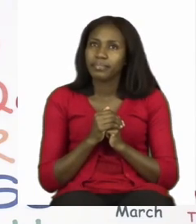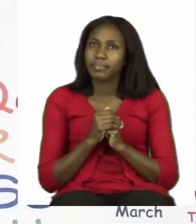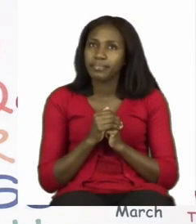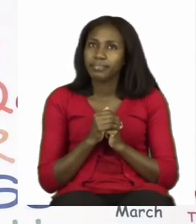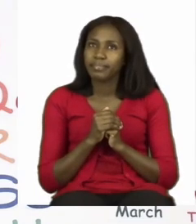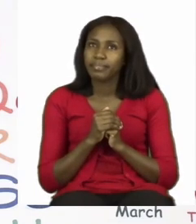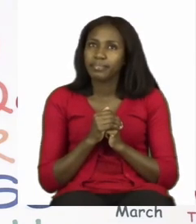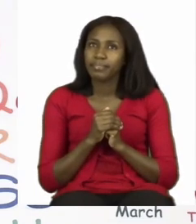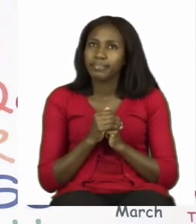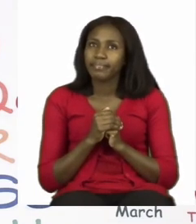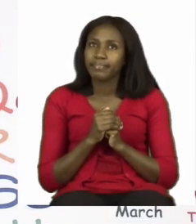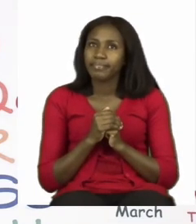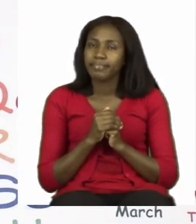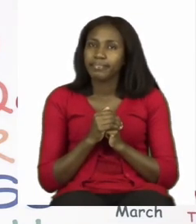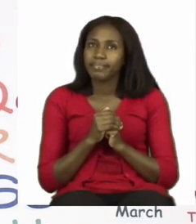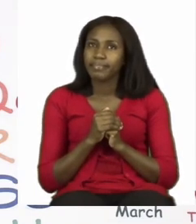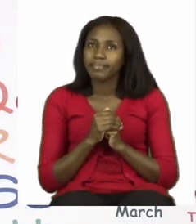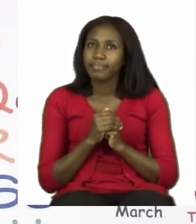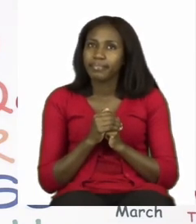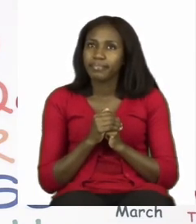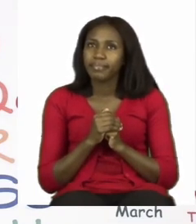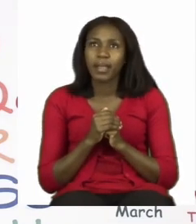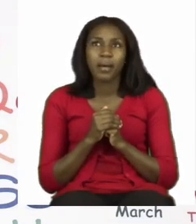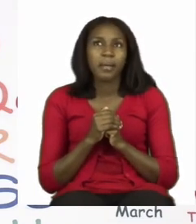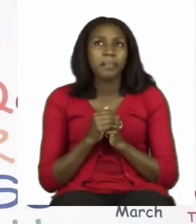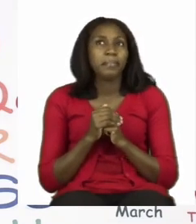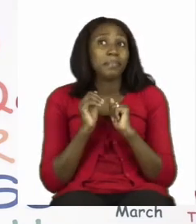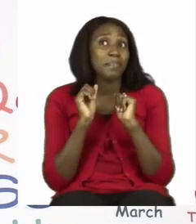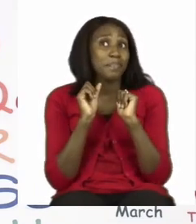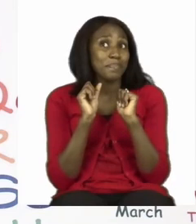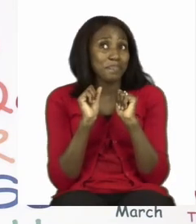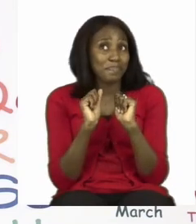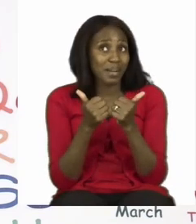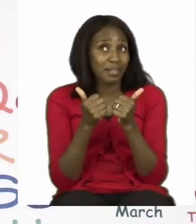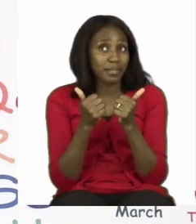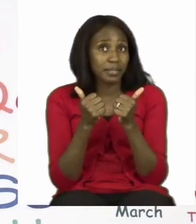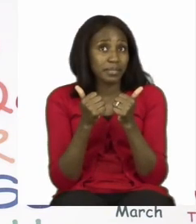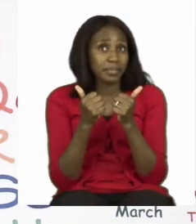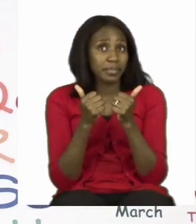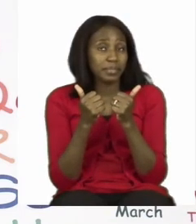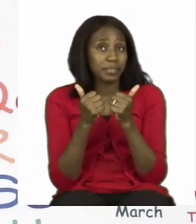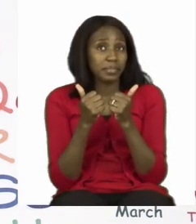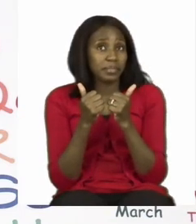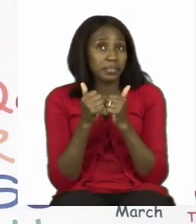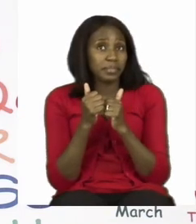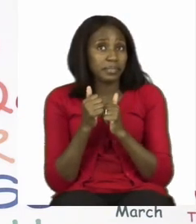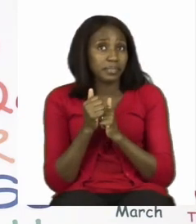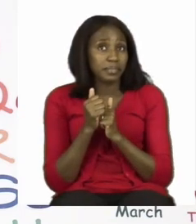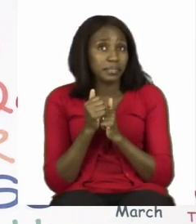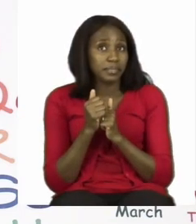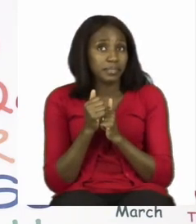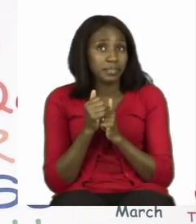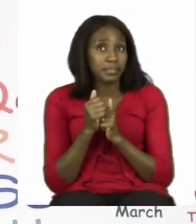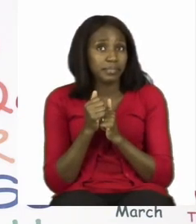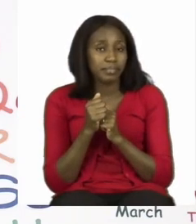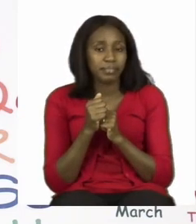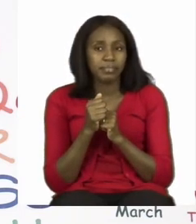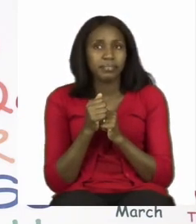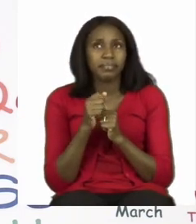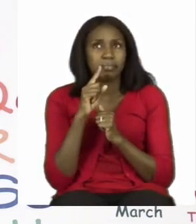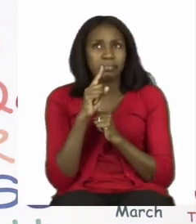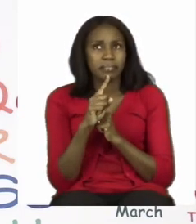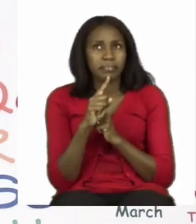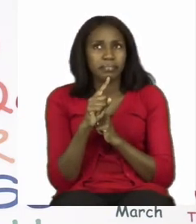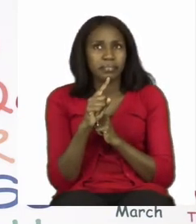four. Good job, everyone. So far we have done one, two,